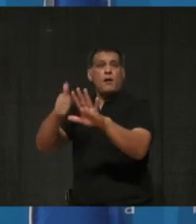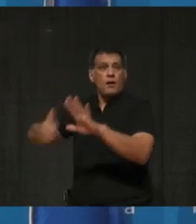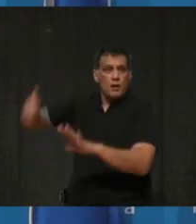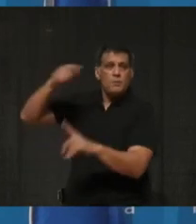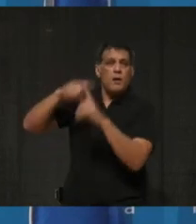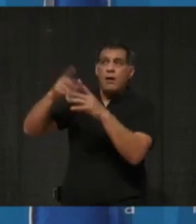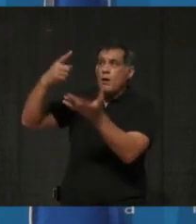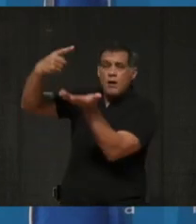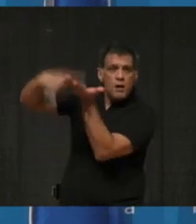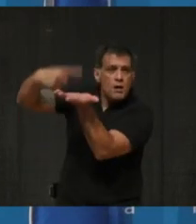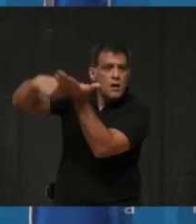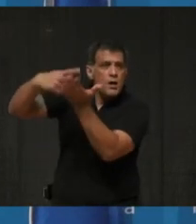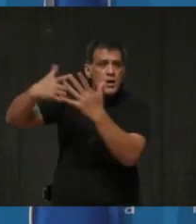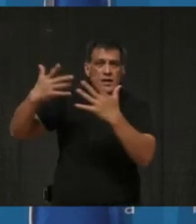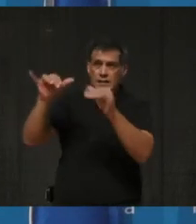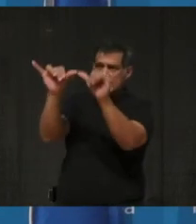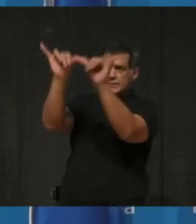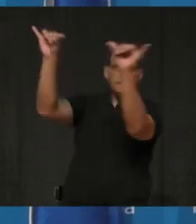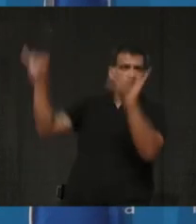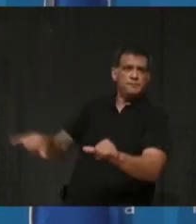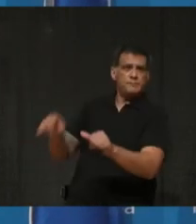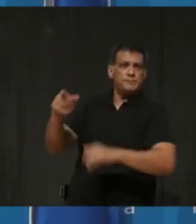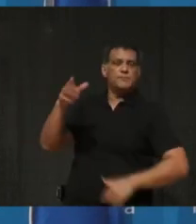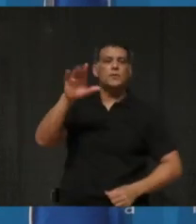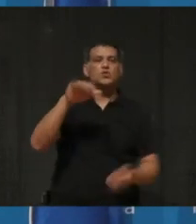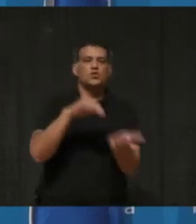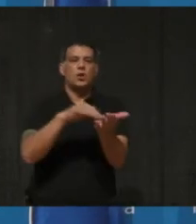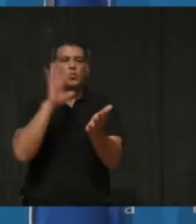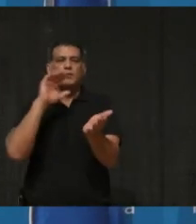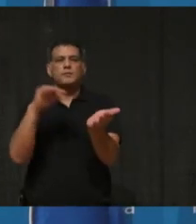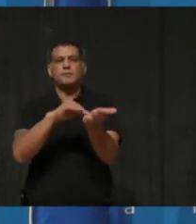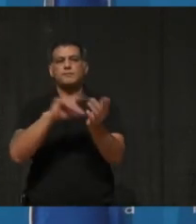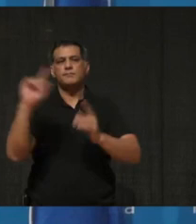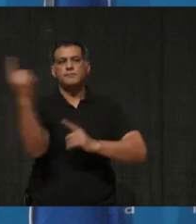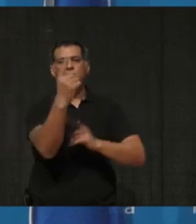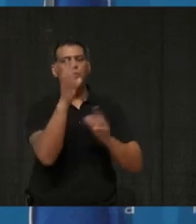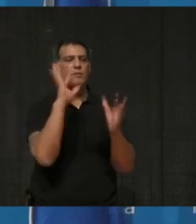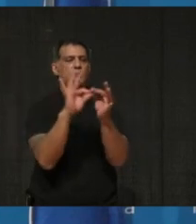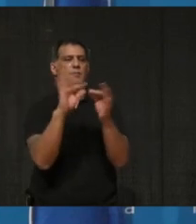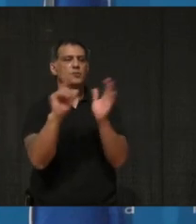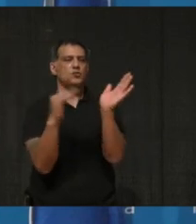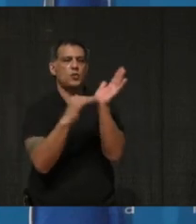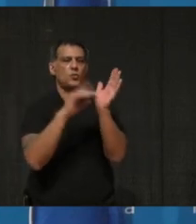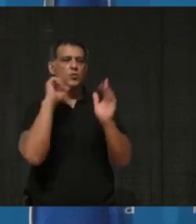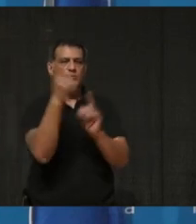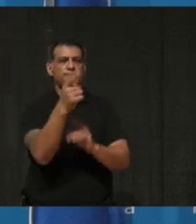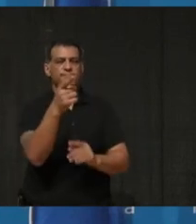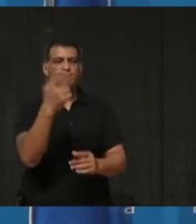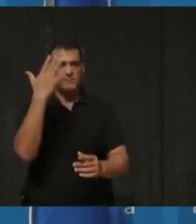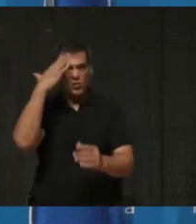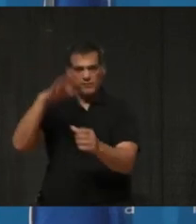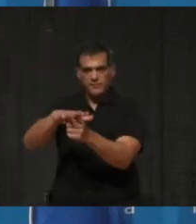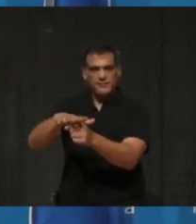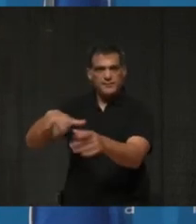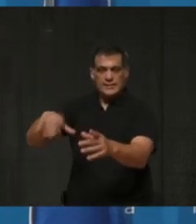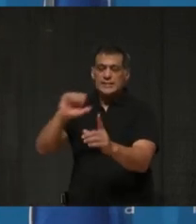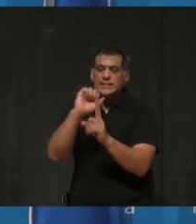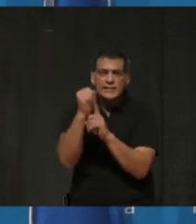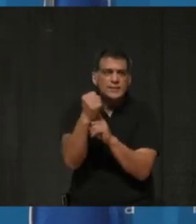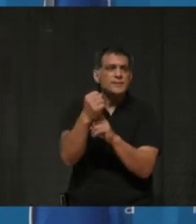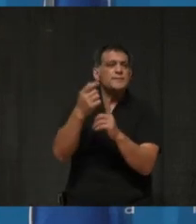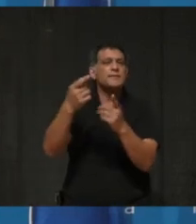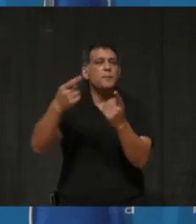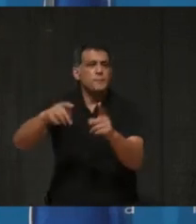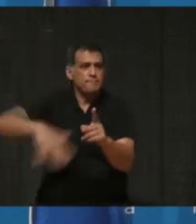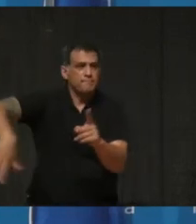ask Dr. Lowe if he wants to make input into this as well. I'm sure he's very aware of the situation. And let me just say that I know